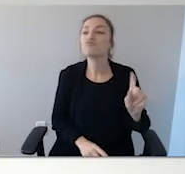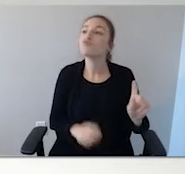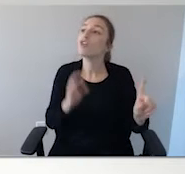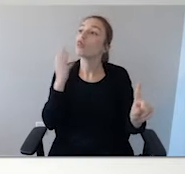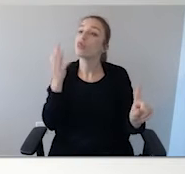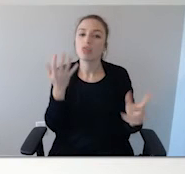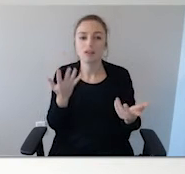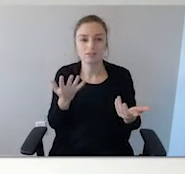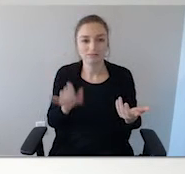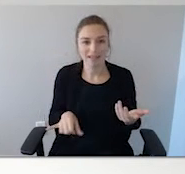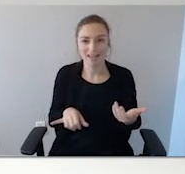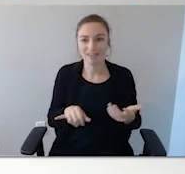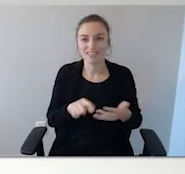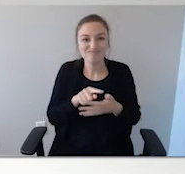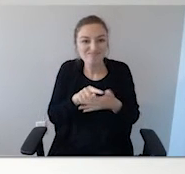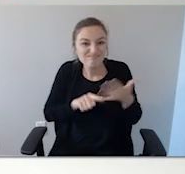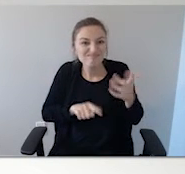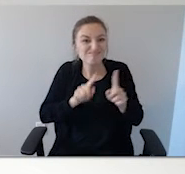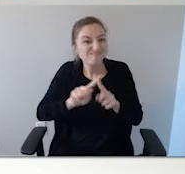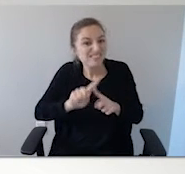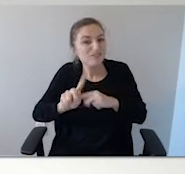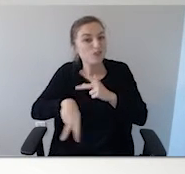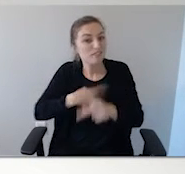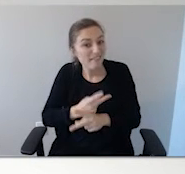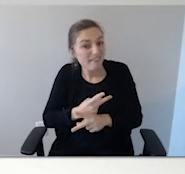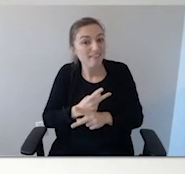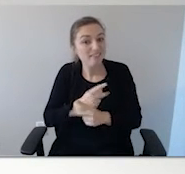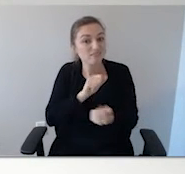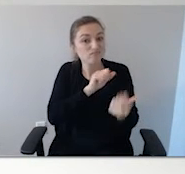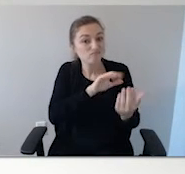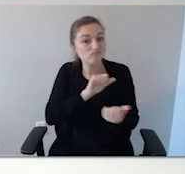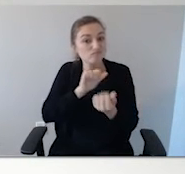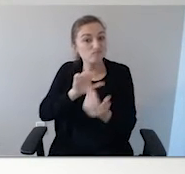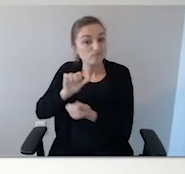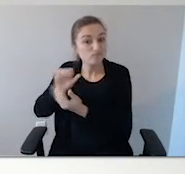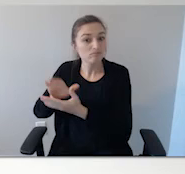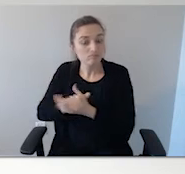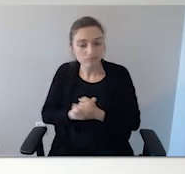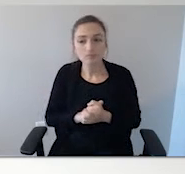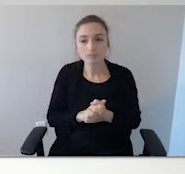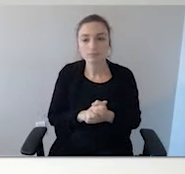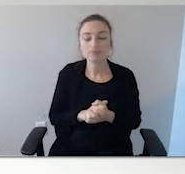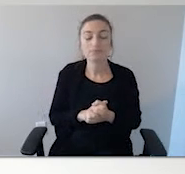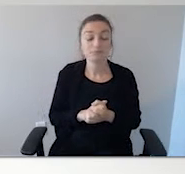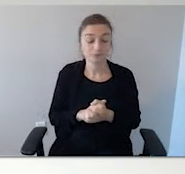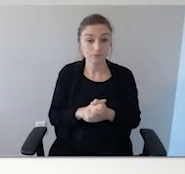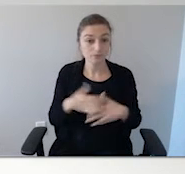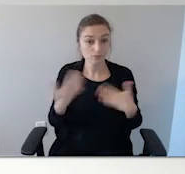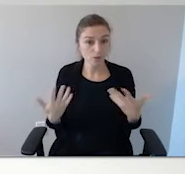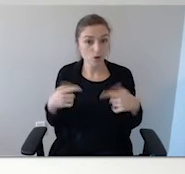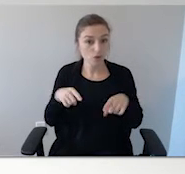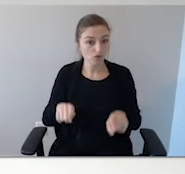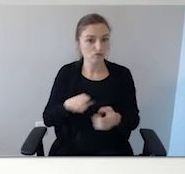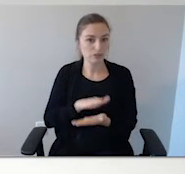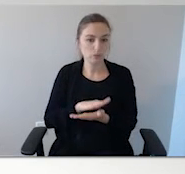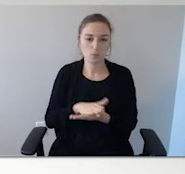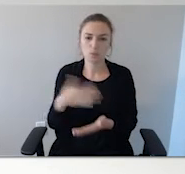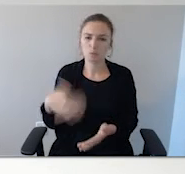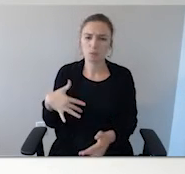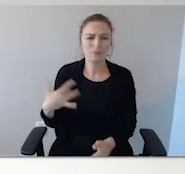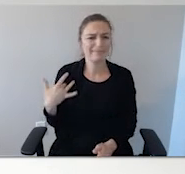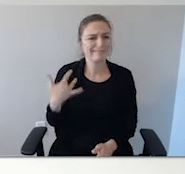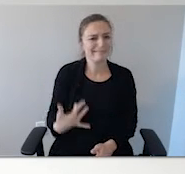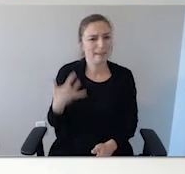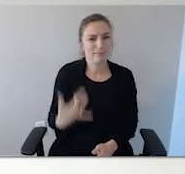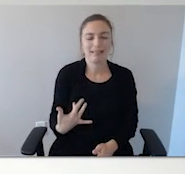getaway, so eloping, bolting, fleeing, those types of things. In a school, the